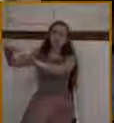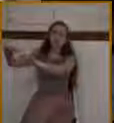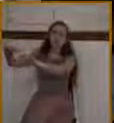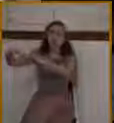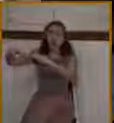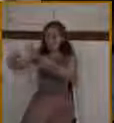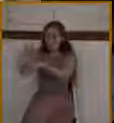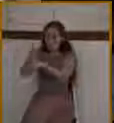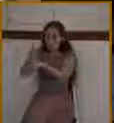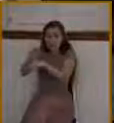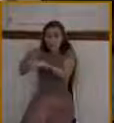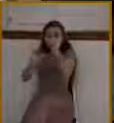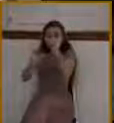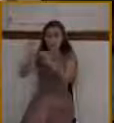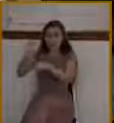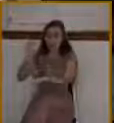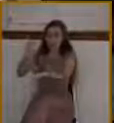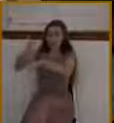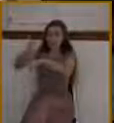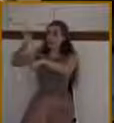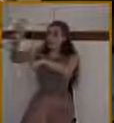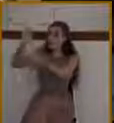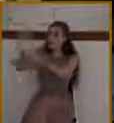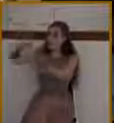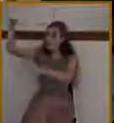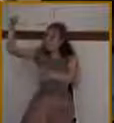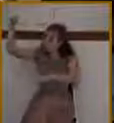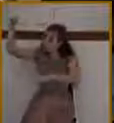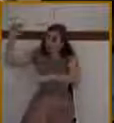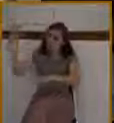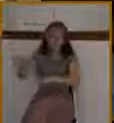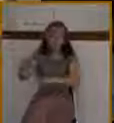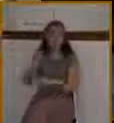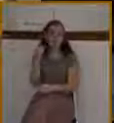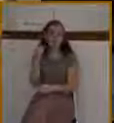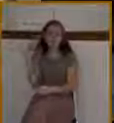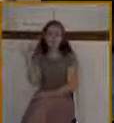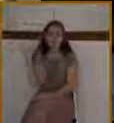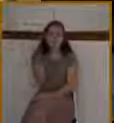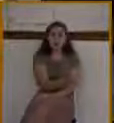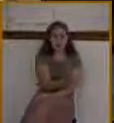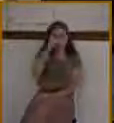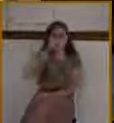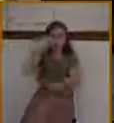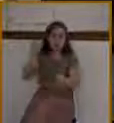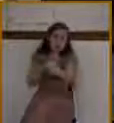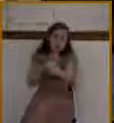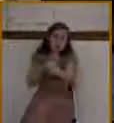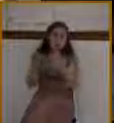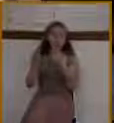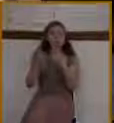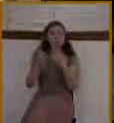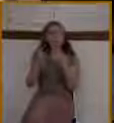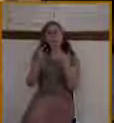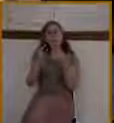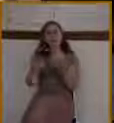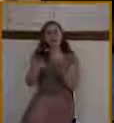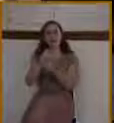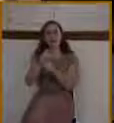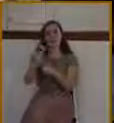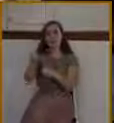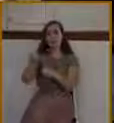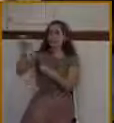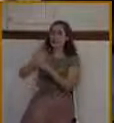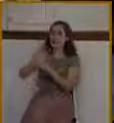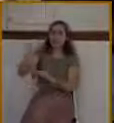out of there because the glory of God was so powerful. But many years later, the glory departed, and the temple was destroyed